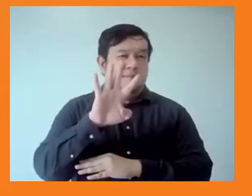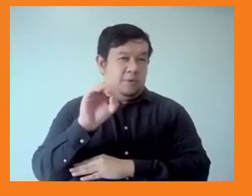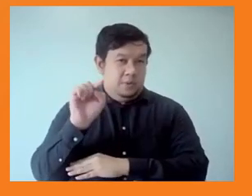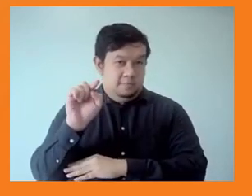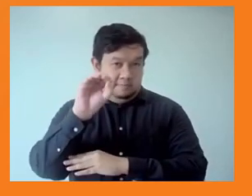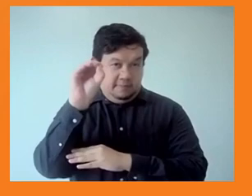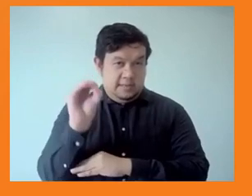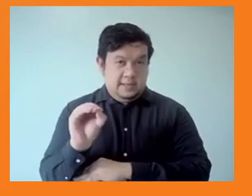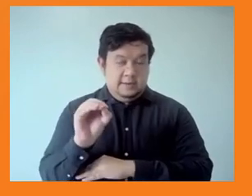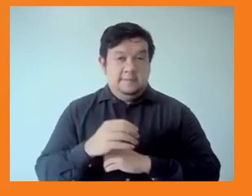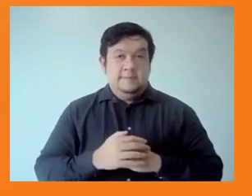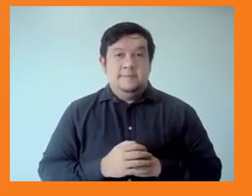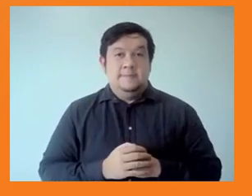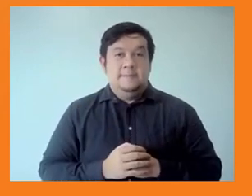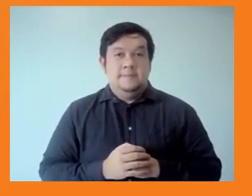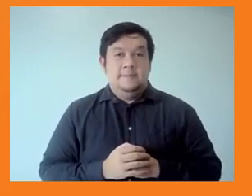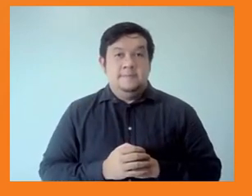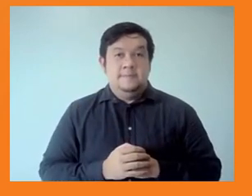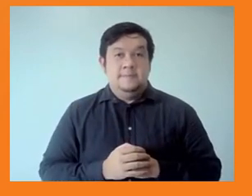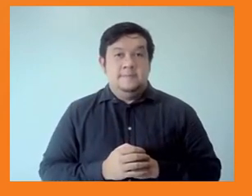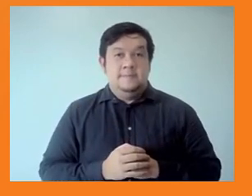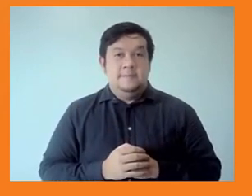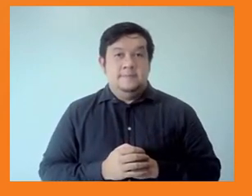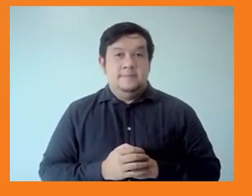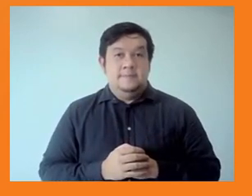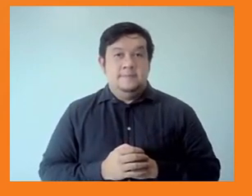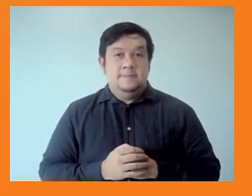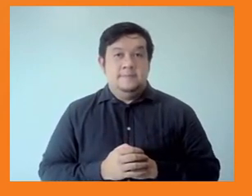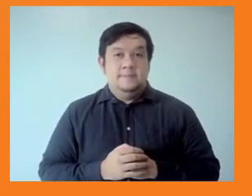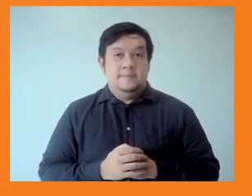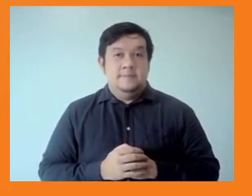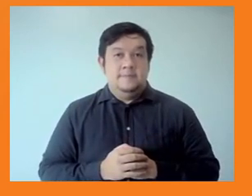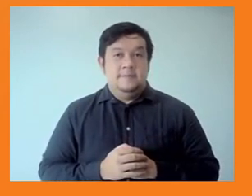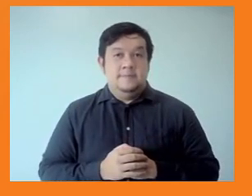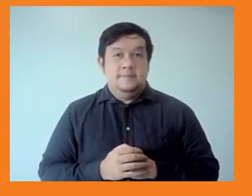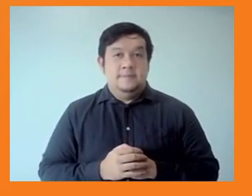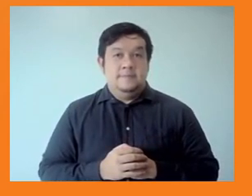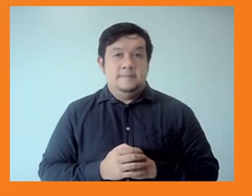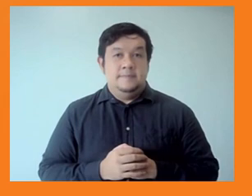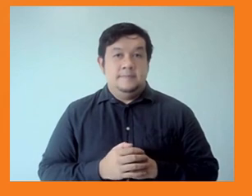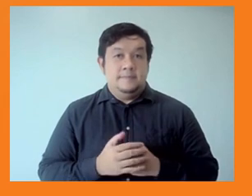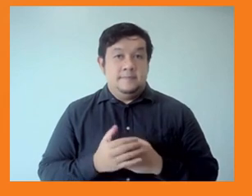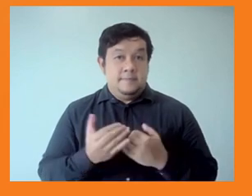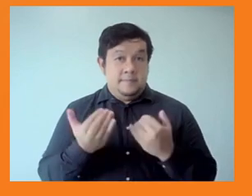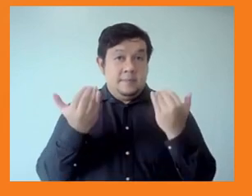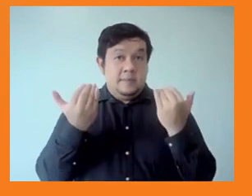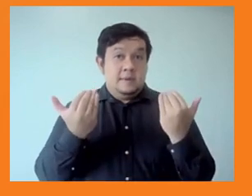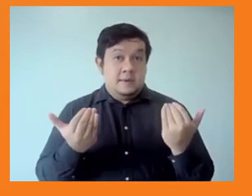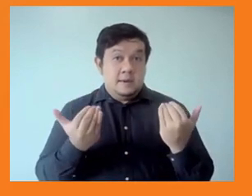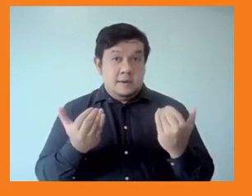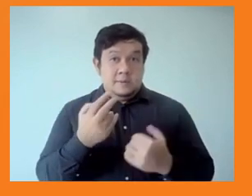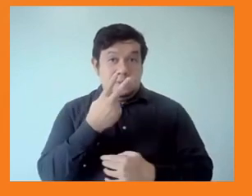Finally, in terms of the pillars, Asia's labour response, the Asian average is well behind a comparable region with a